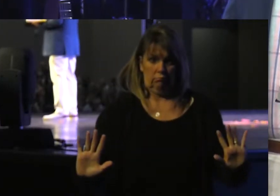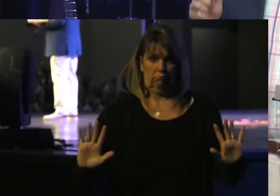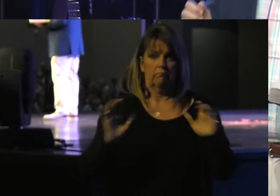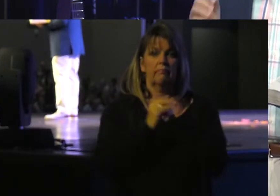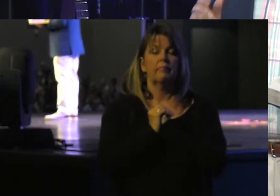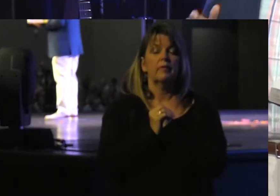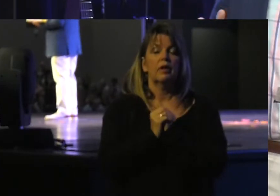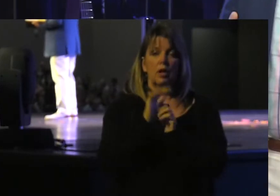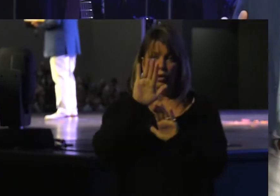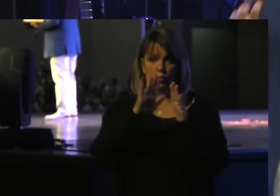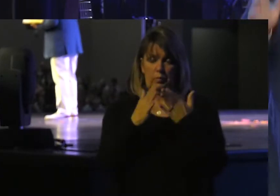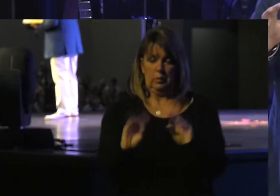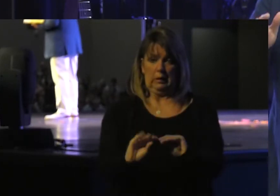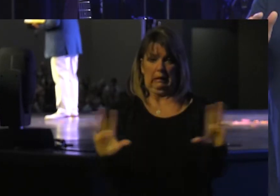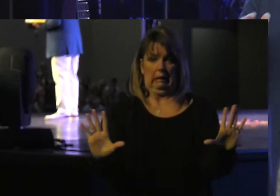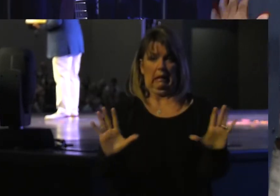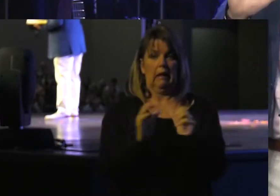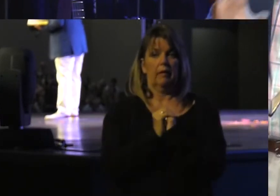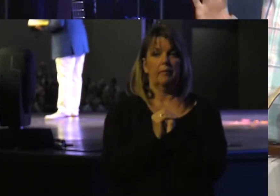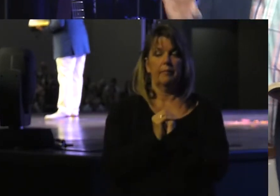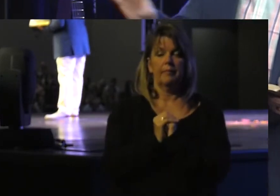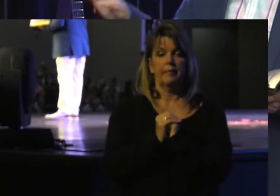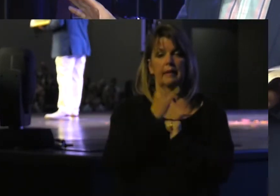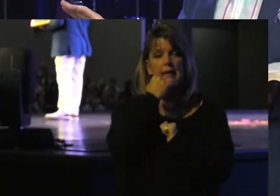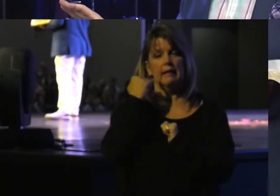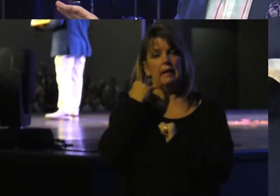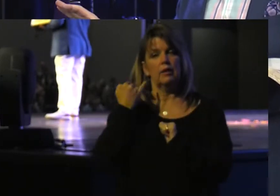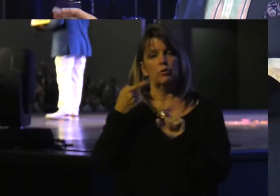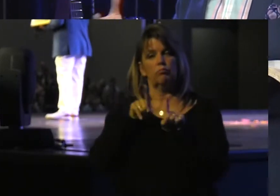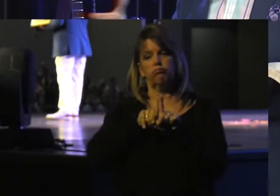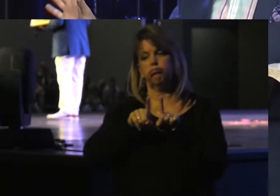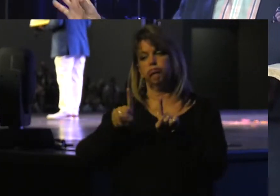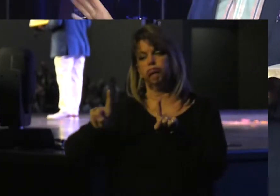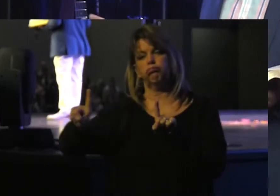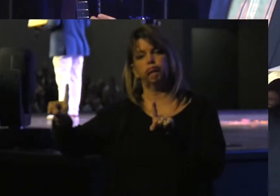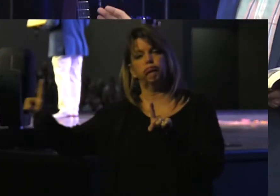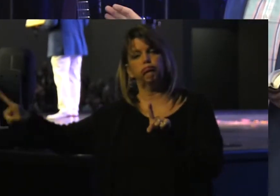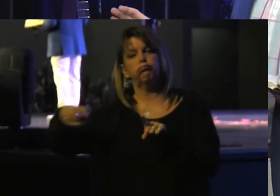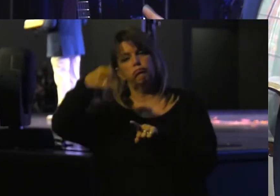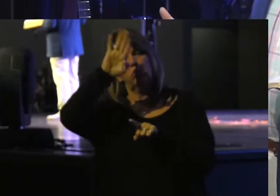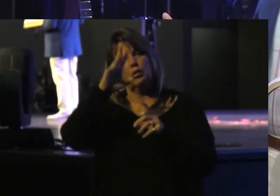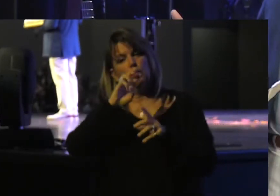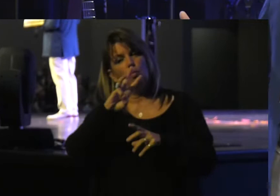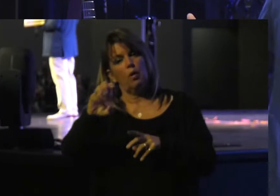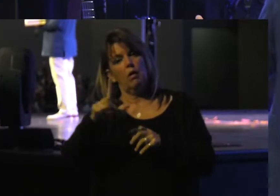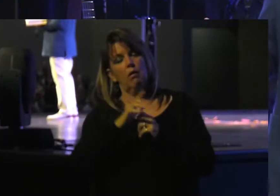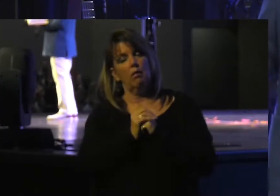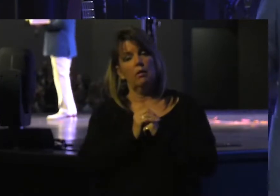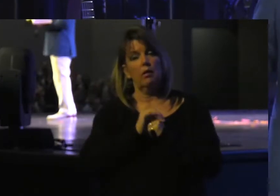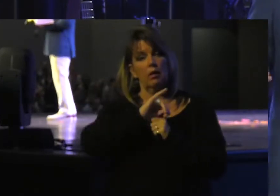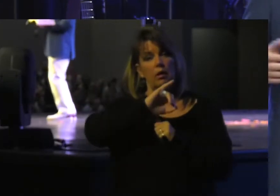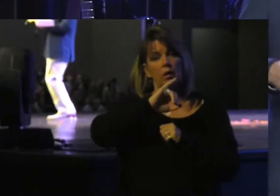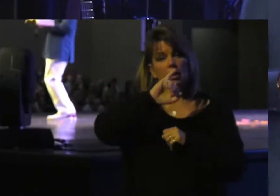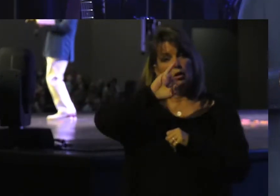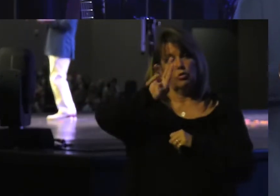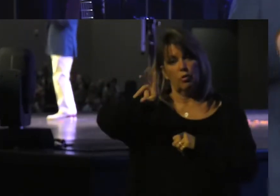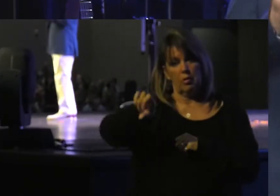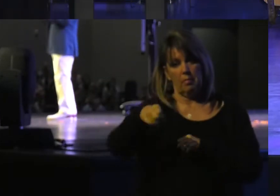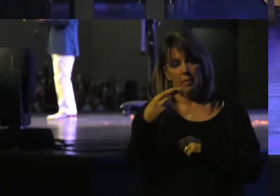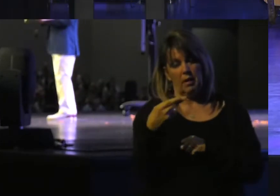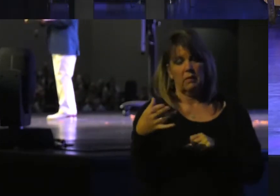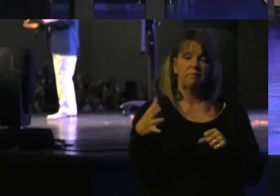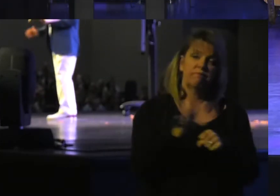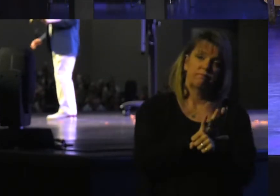scripture is very clear that Israel had strayed from God's will in many ways. The book of Jeremiah is